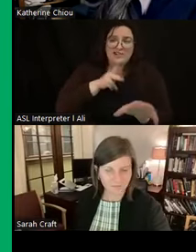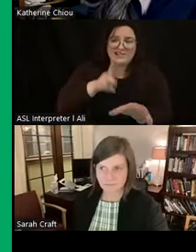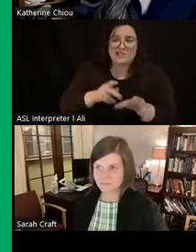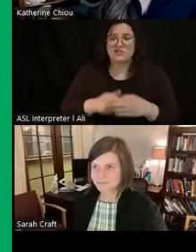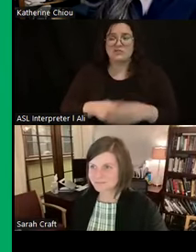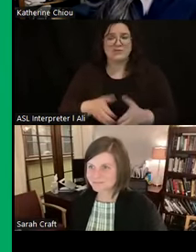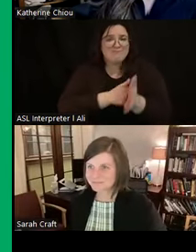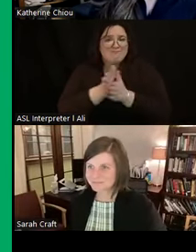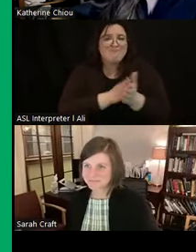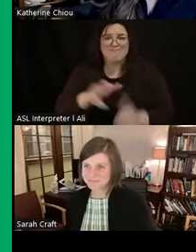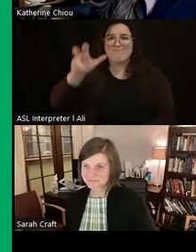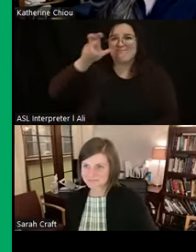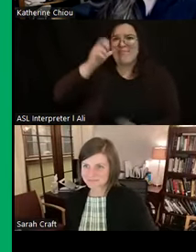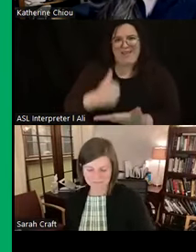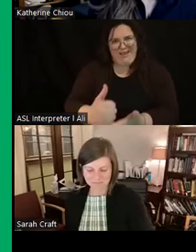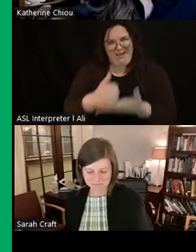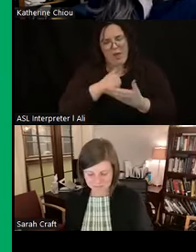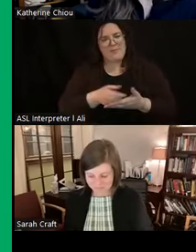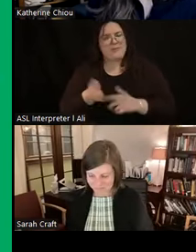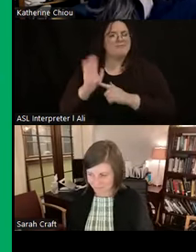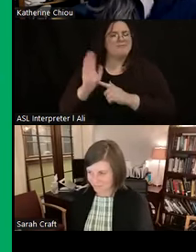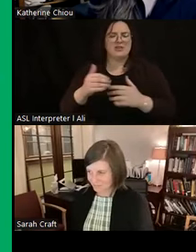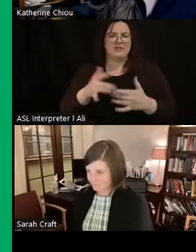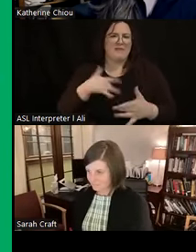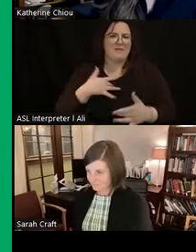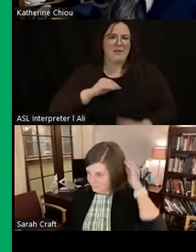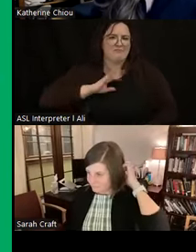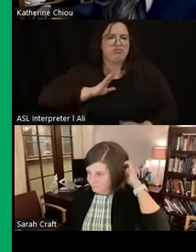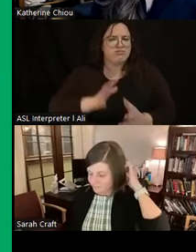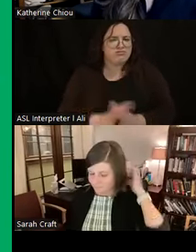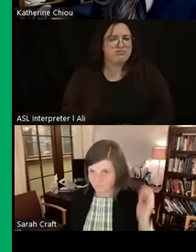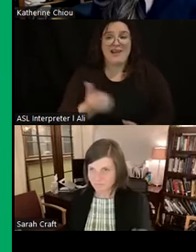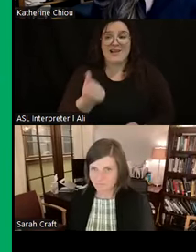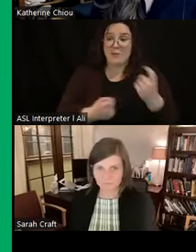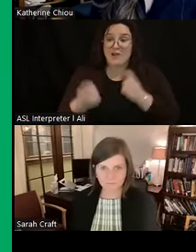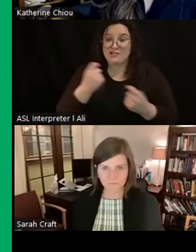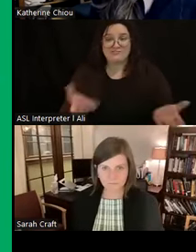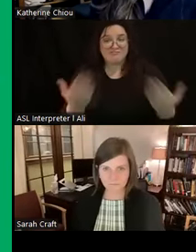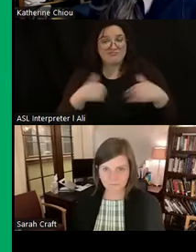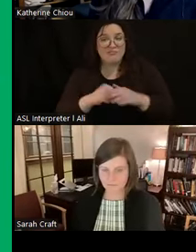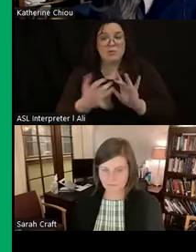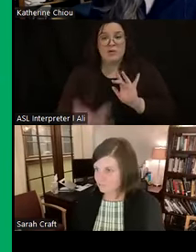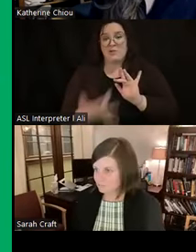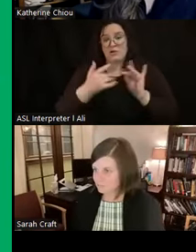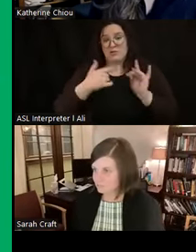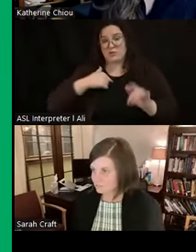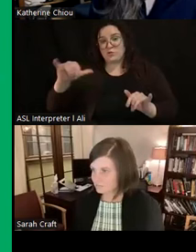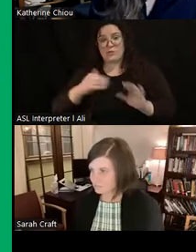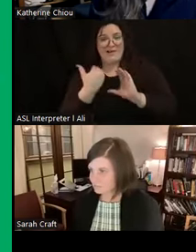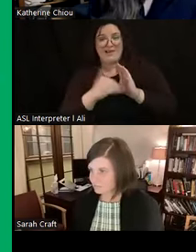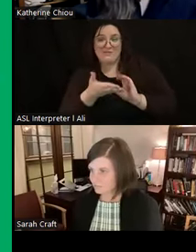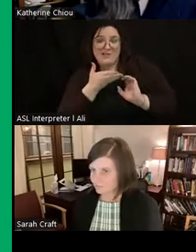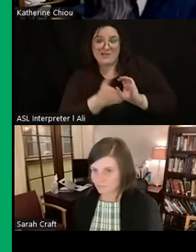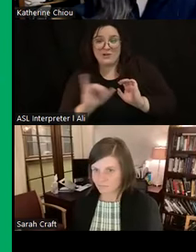curiosity have made this exploration all the more rewarding. I'm happy to take any questions. You can also reach out to me at my email address on this